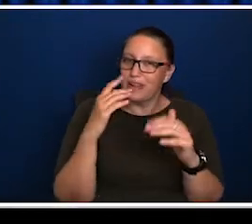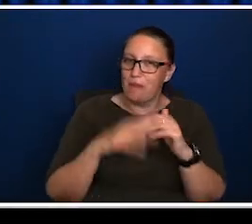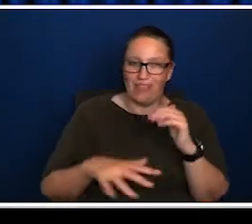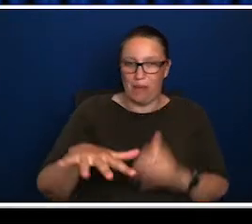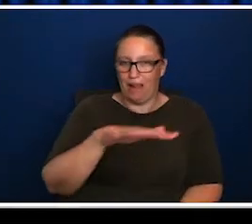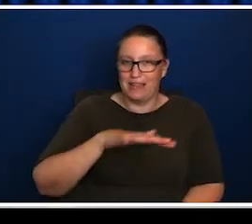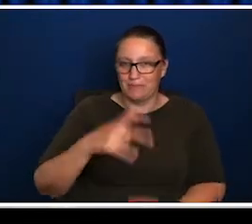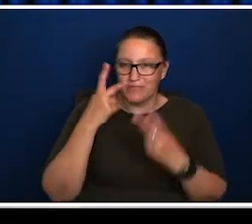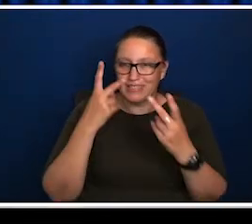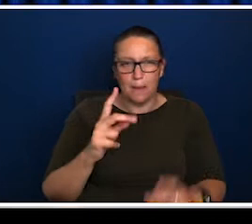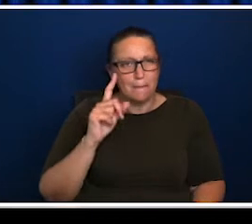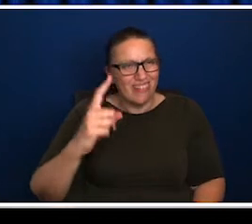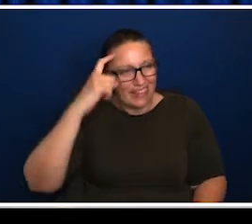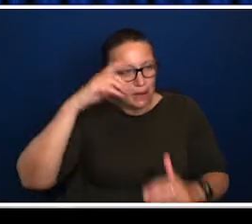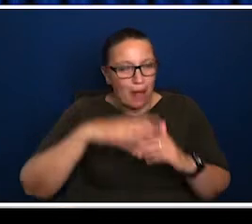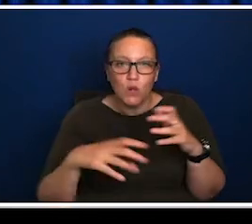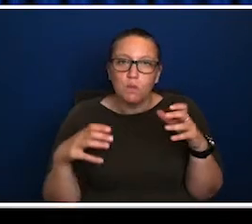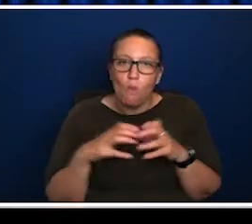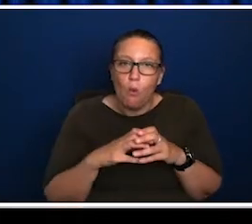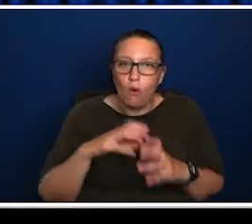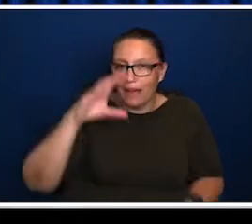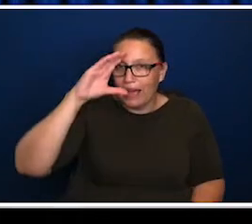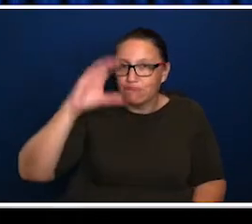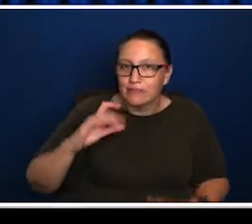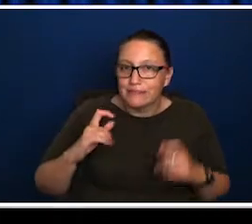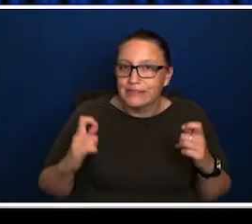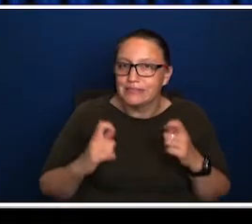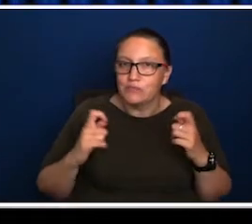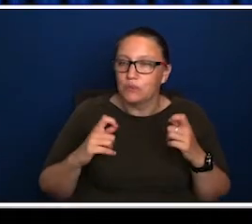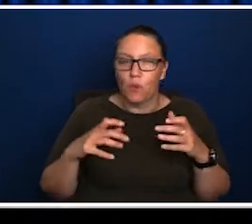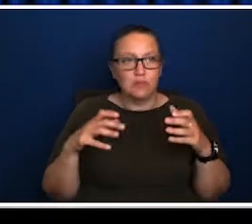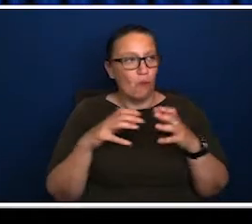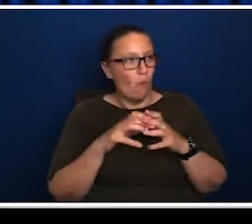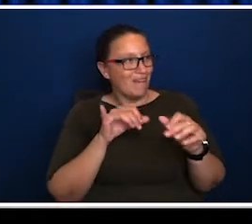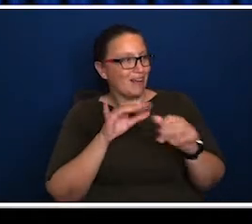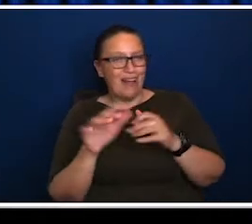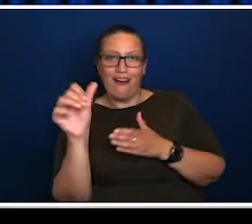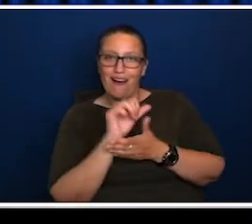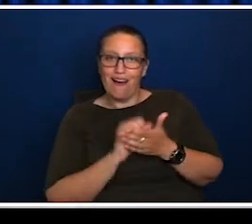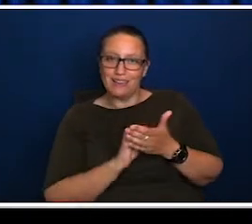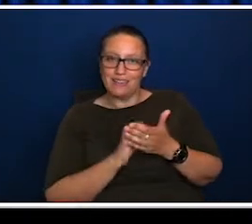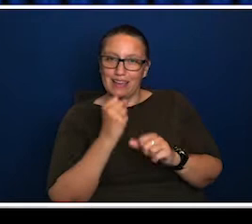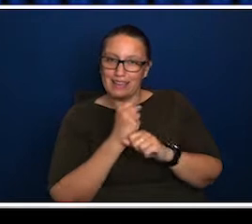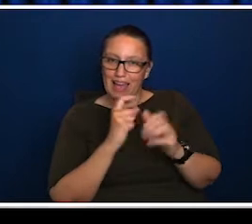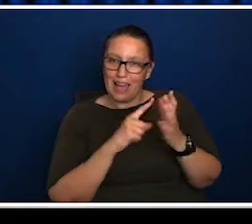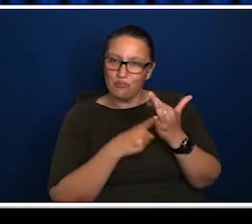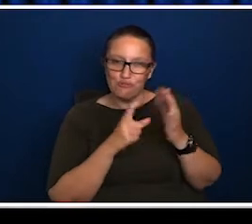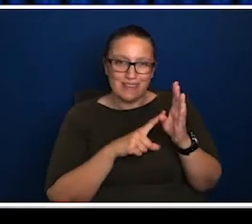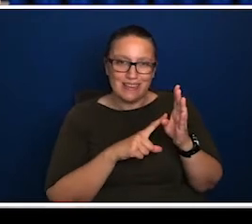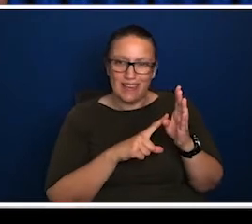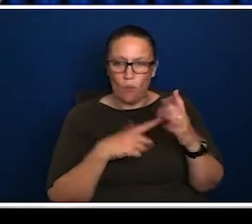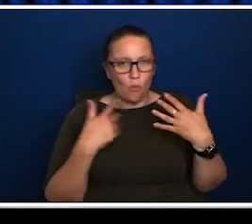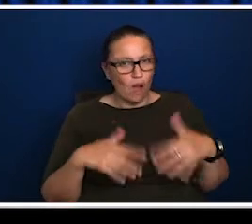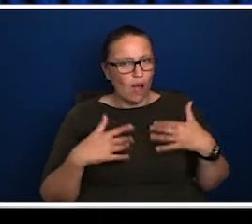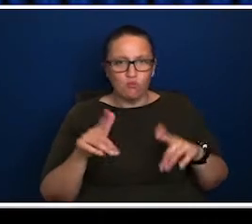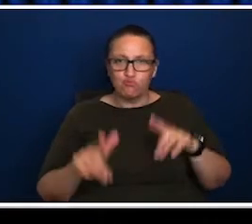place. But thinking about what cultural tourism has been doing for, you know, regional centres with those small regional, uh, festivals or those fantastic art galleries